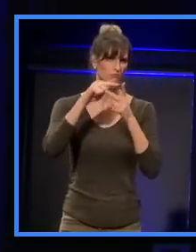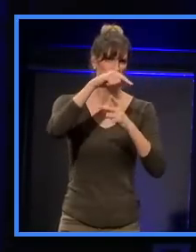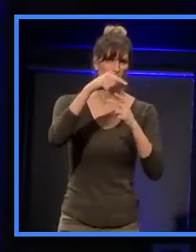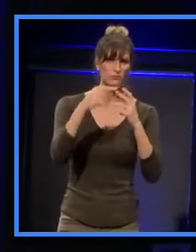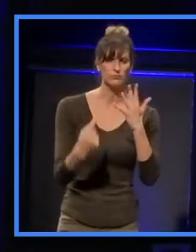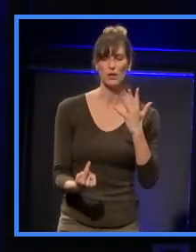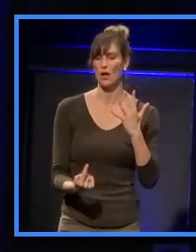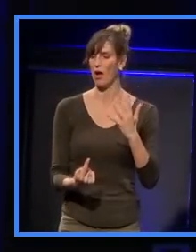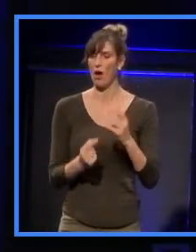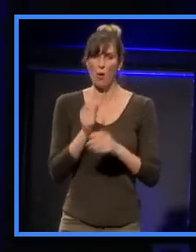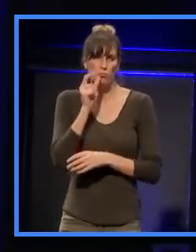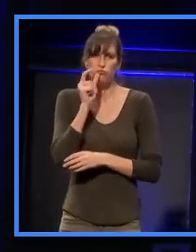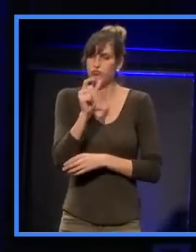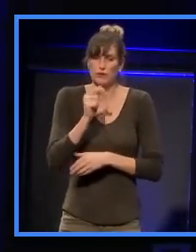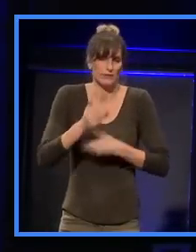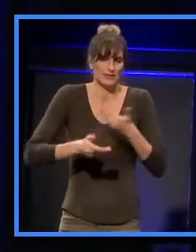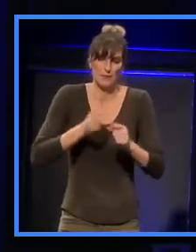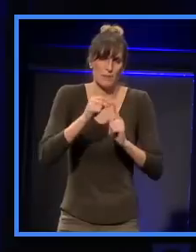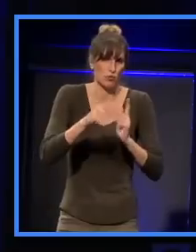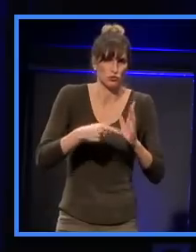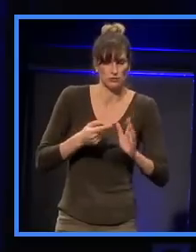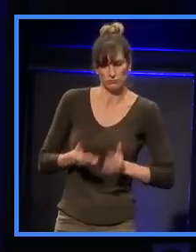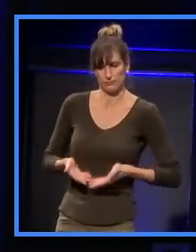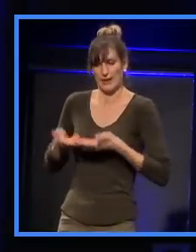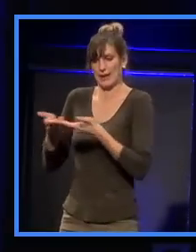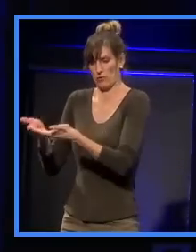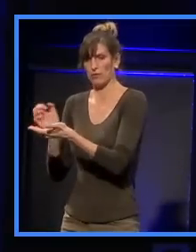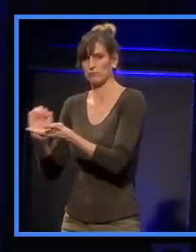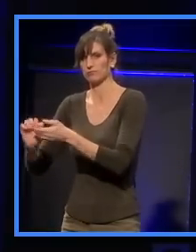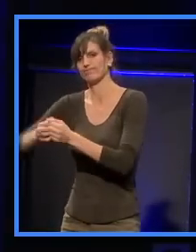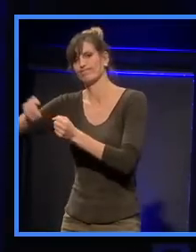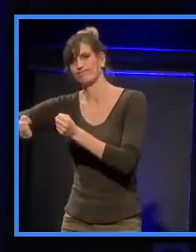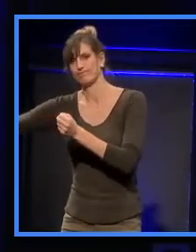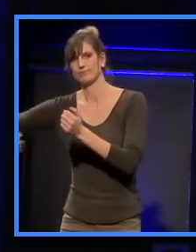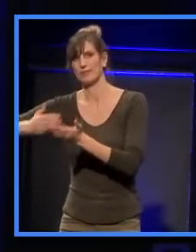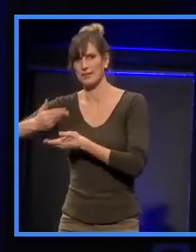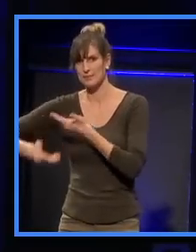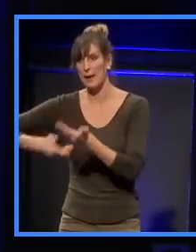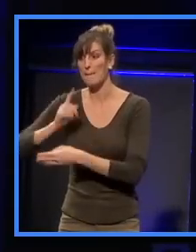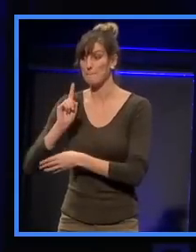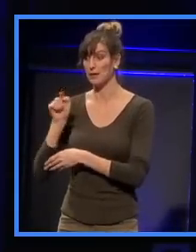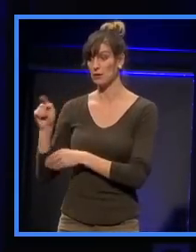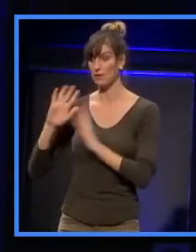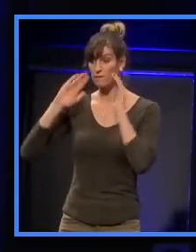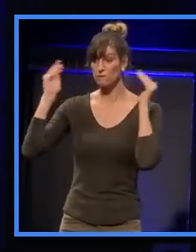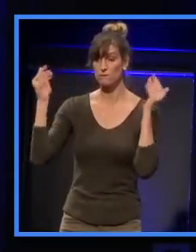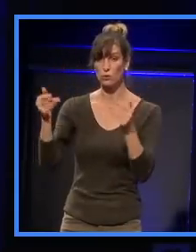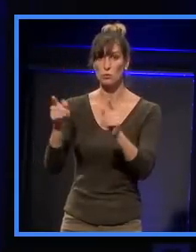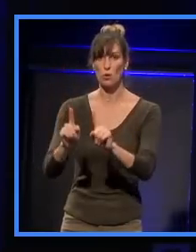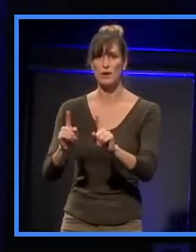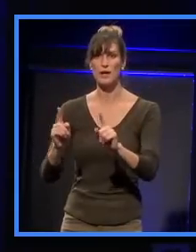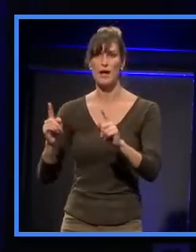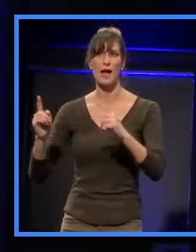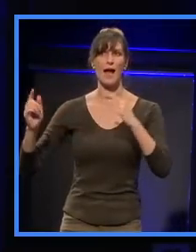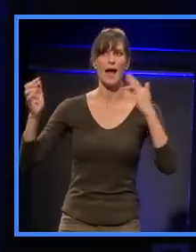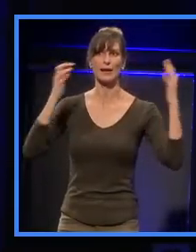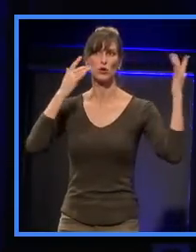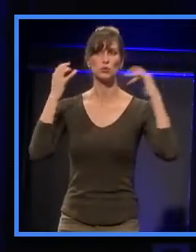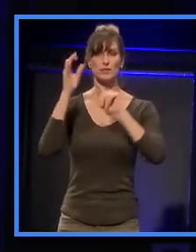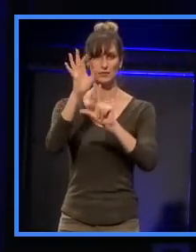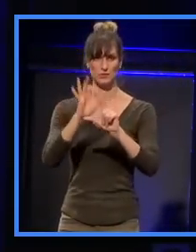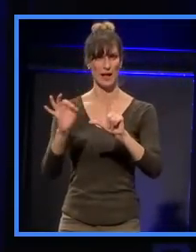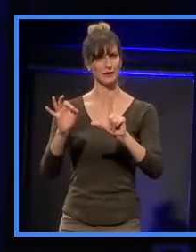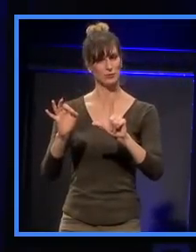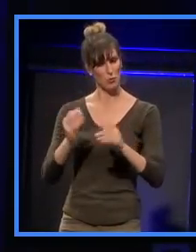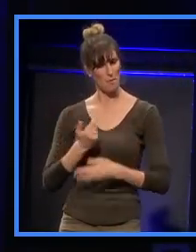tell you lots about the project, because Chris is going to do that. But he is going to focus particularly on acoustic design. So, it's my great privilege to introduce you to